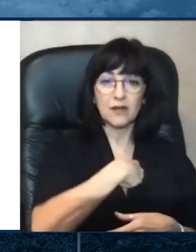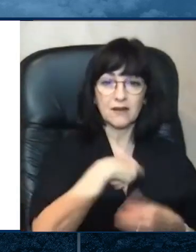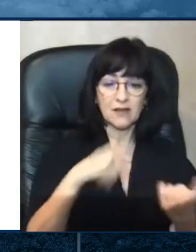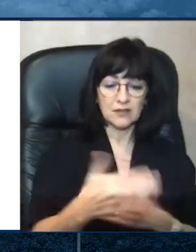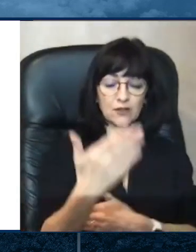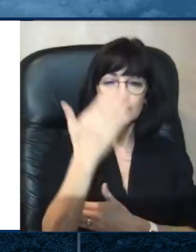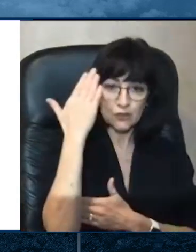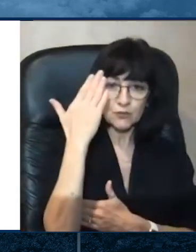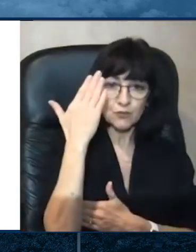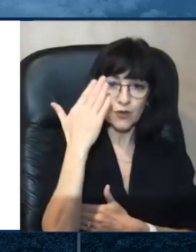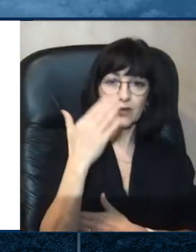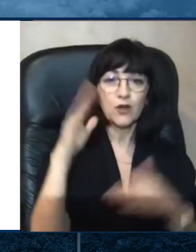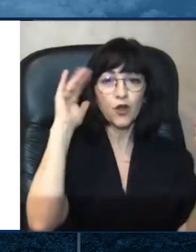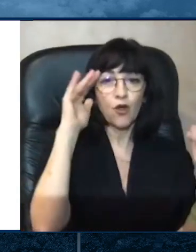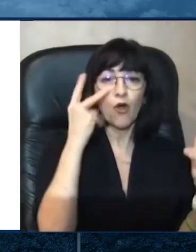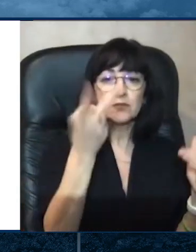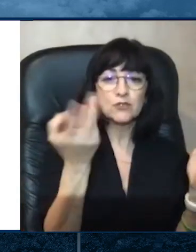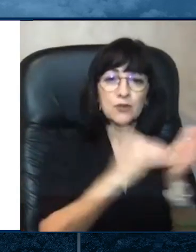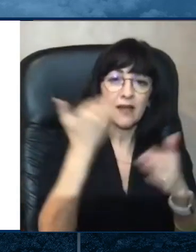concludes our presentation.